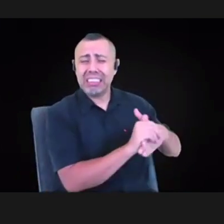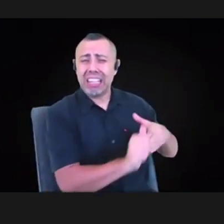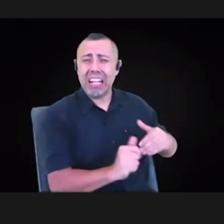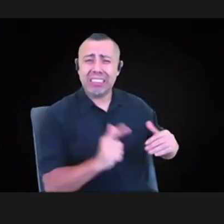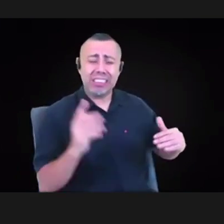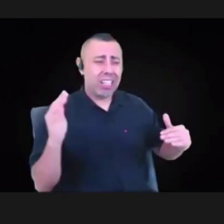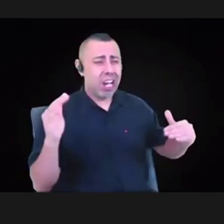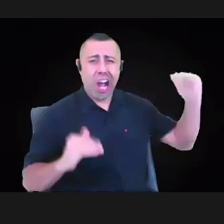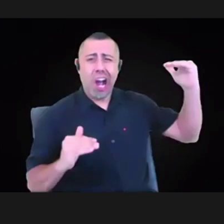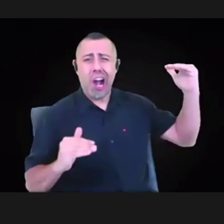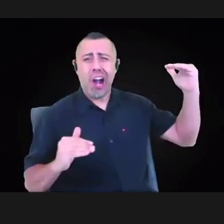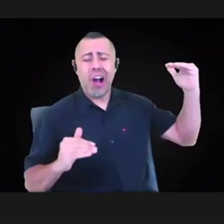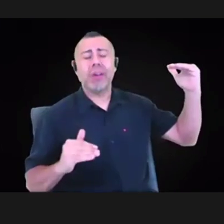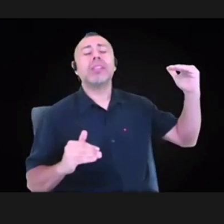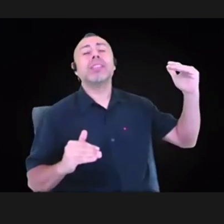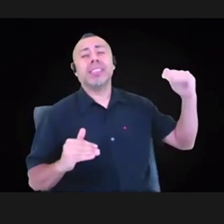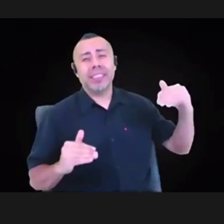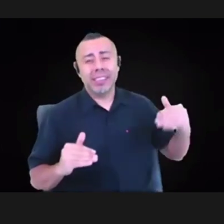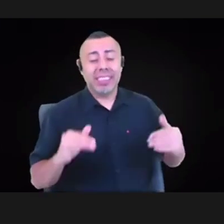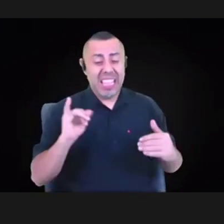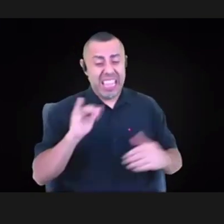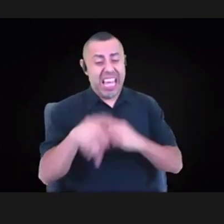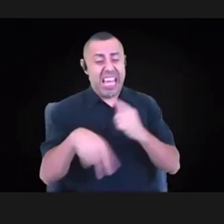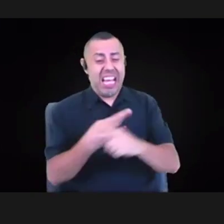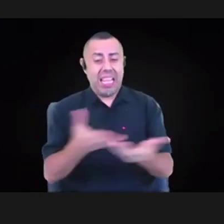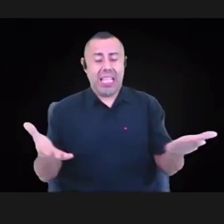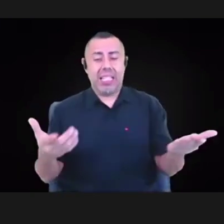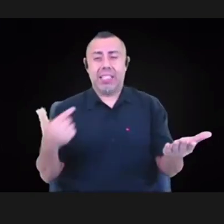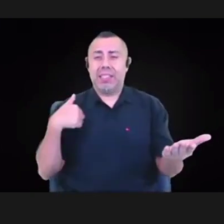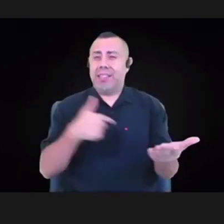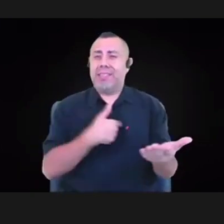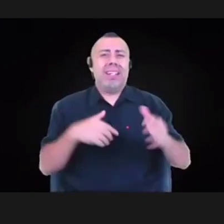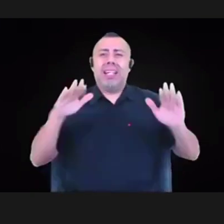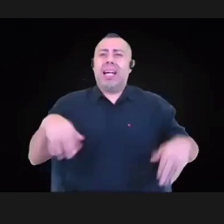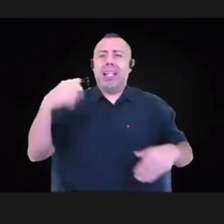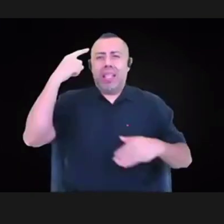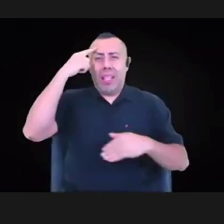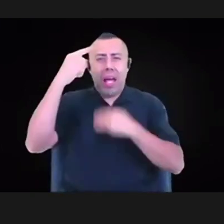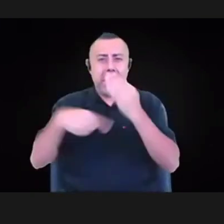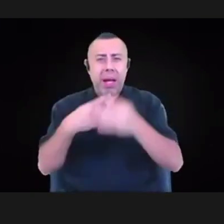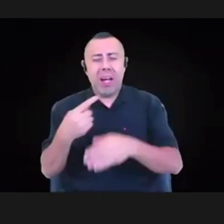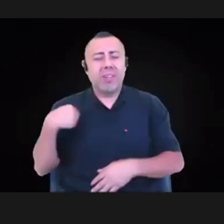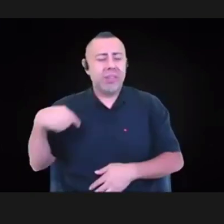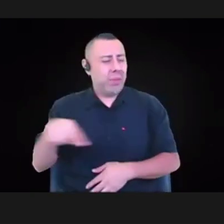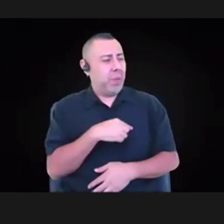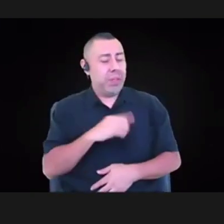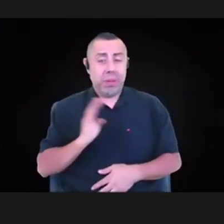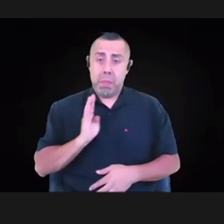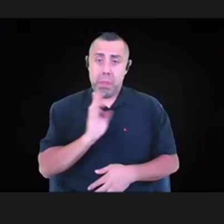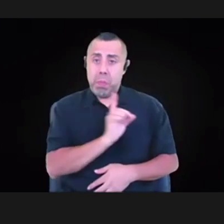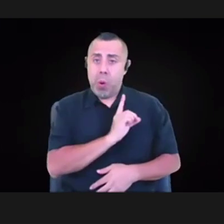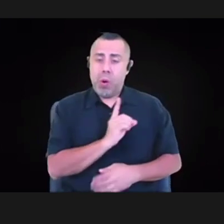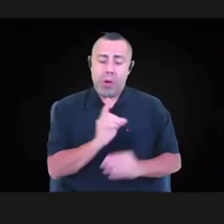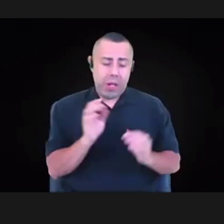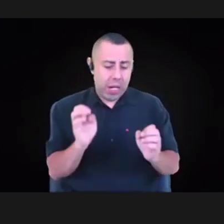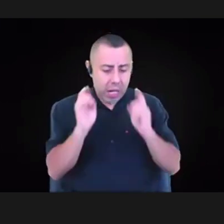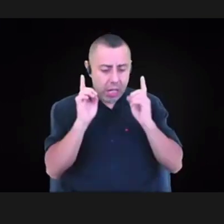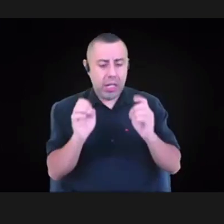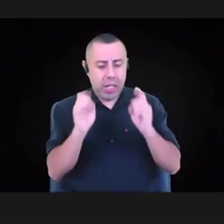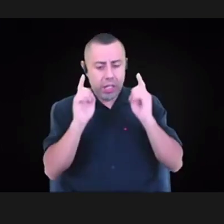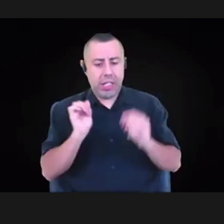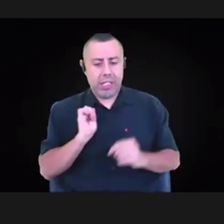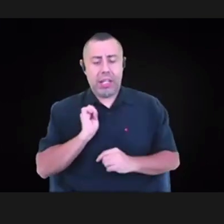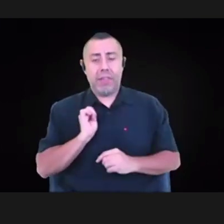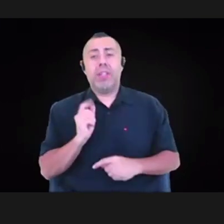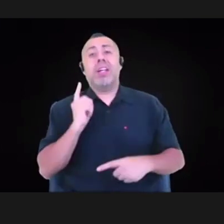fair amount of educating, um, ourselves and the board and to a degree, the grantees.